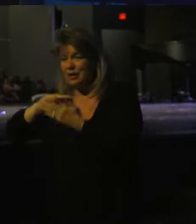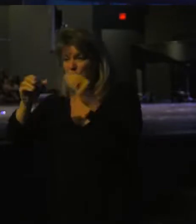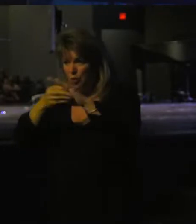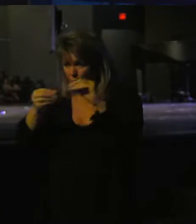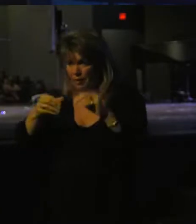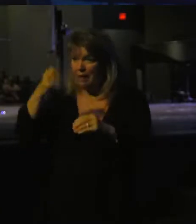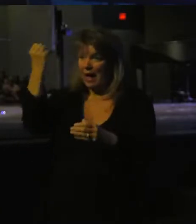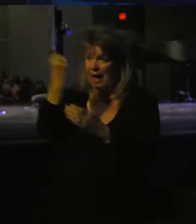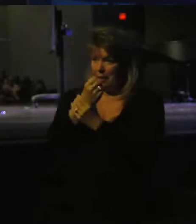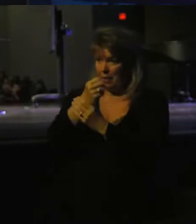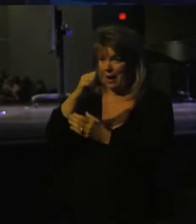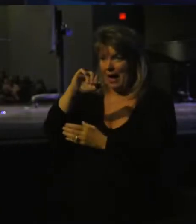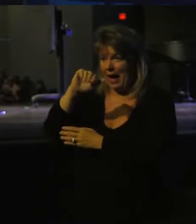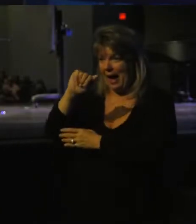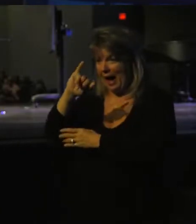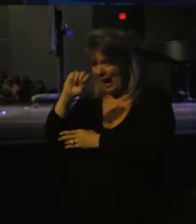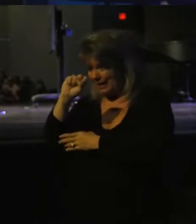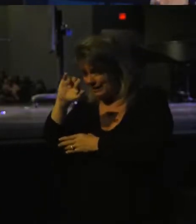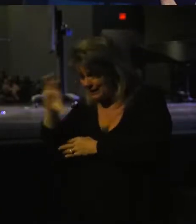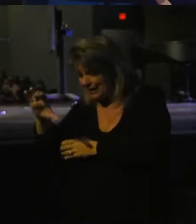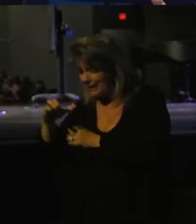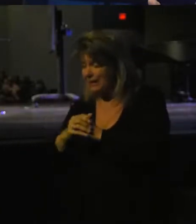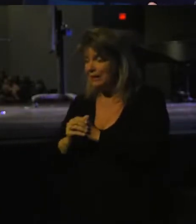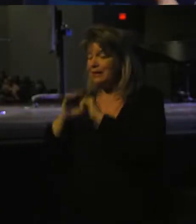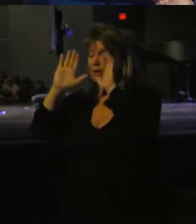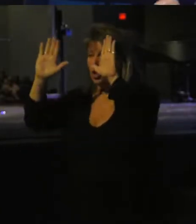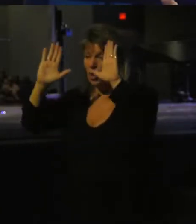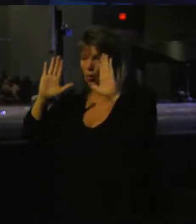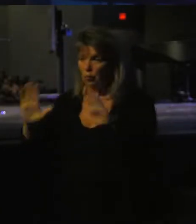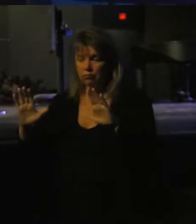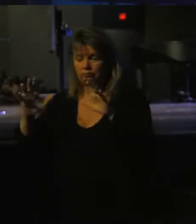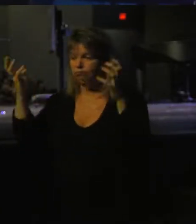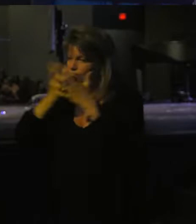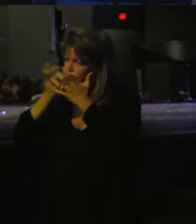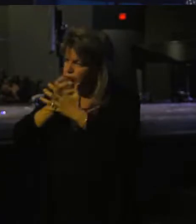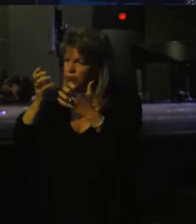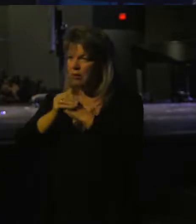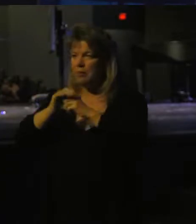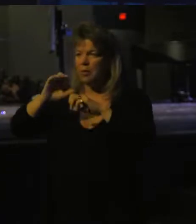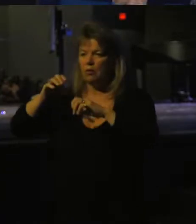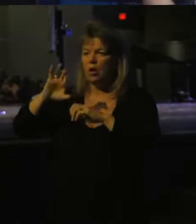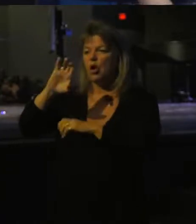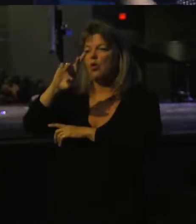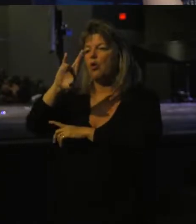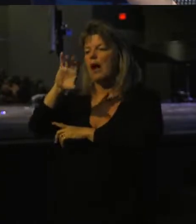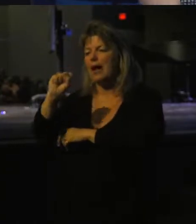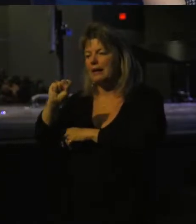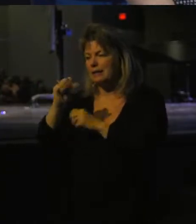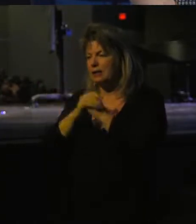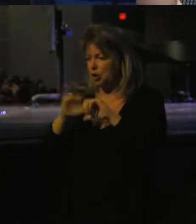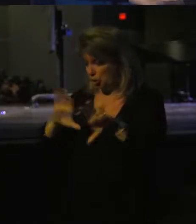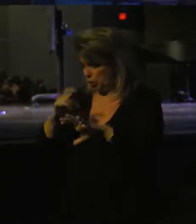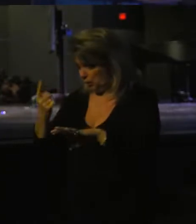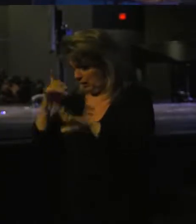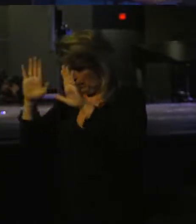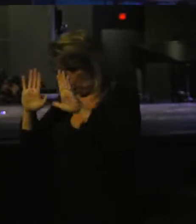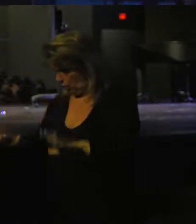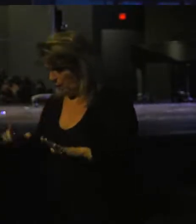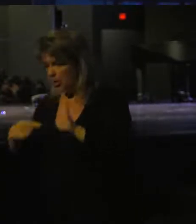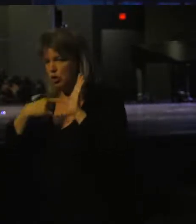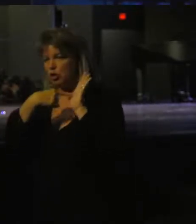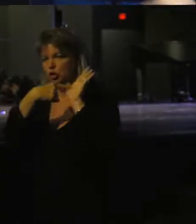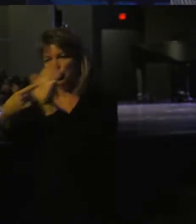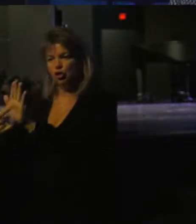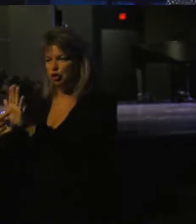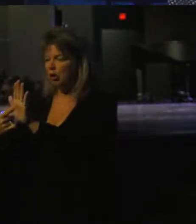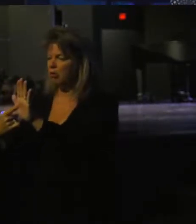Abraham and Isaac is this incredible crisis in Abraham's life where he's called to do something incredible and show